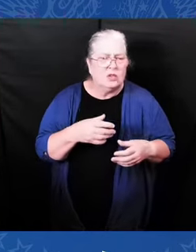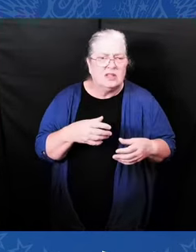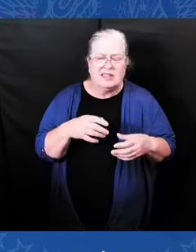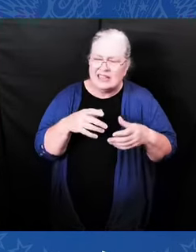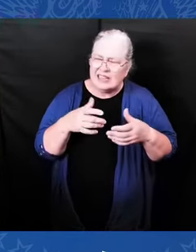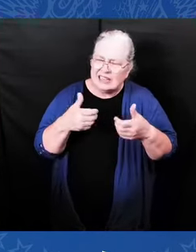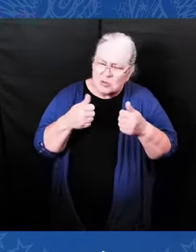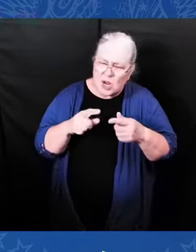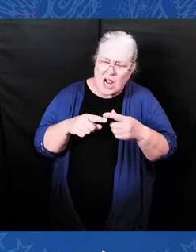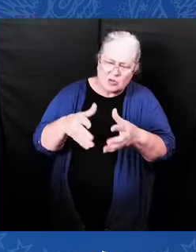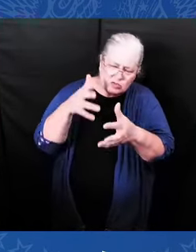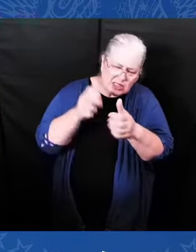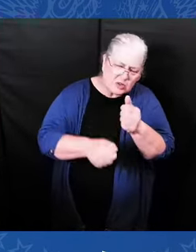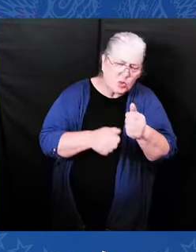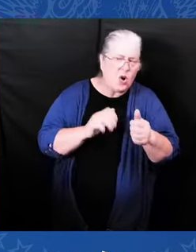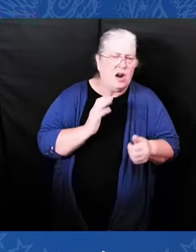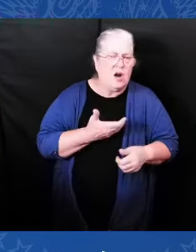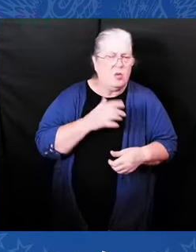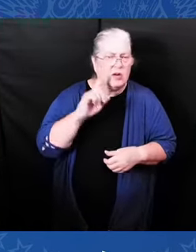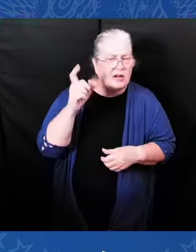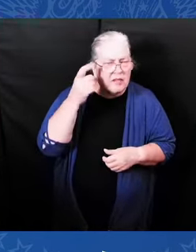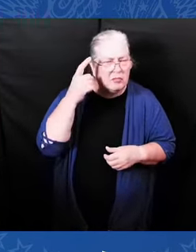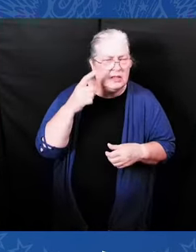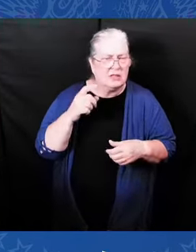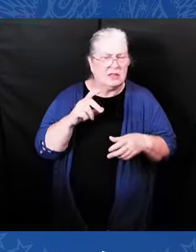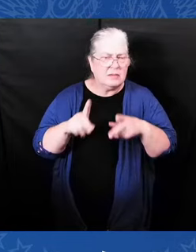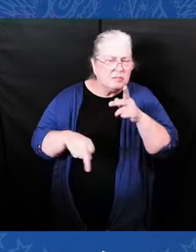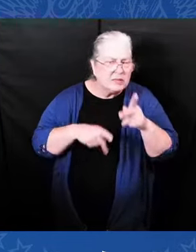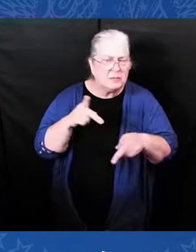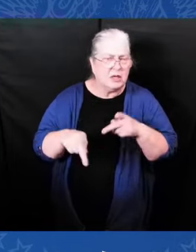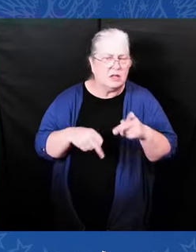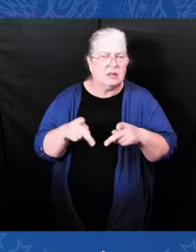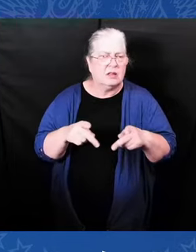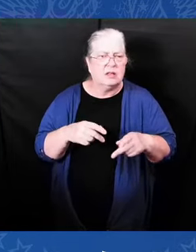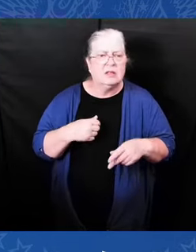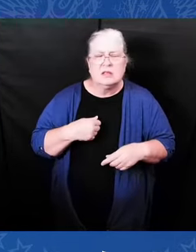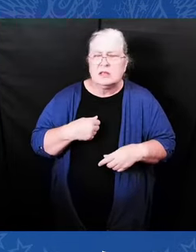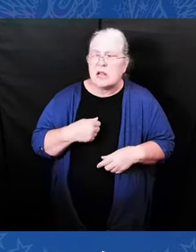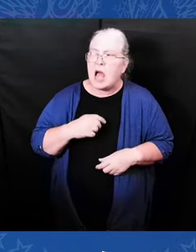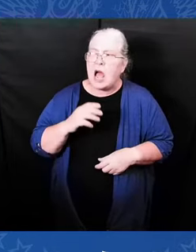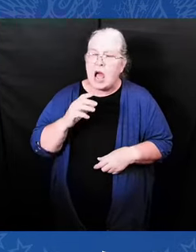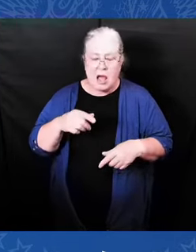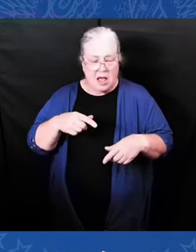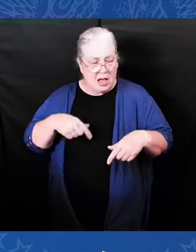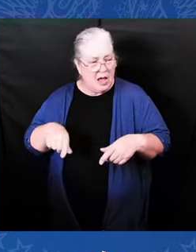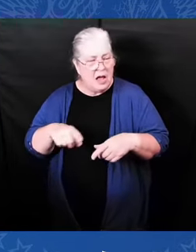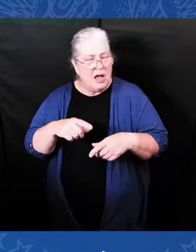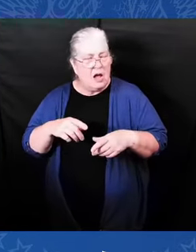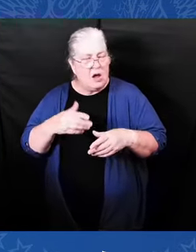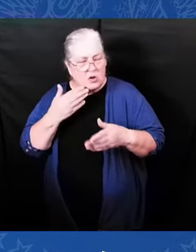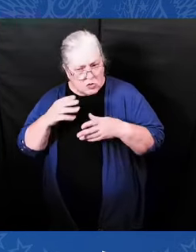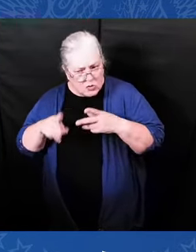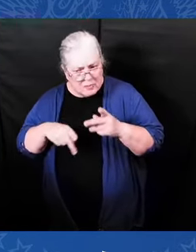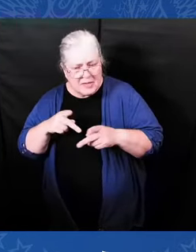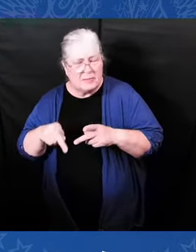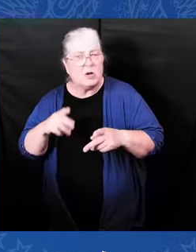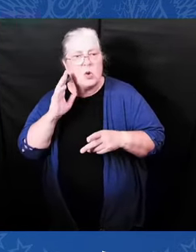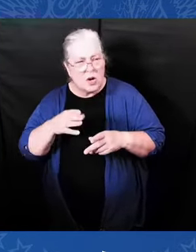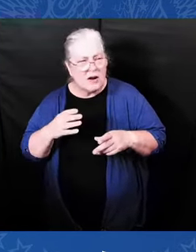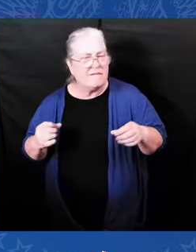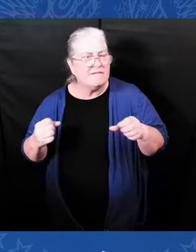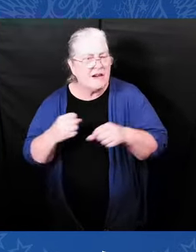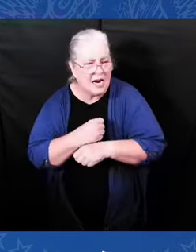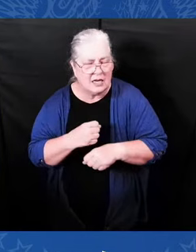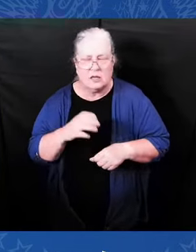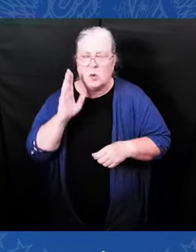years, we've shared some powerful moments together. I stood with the CBC and Benny and Danny and the family of Emmett